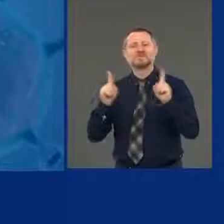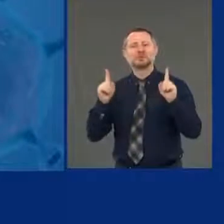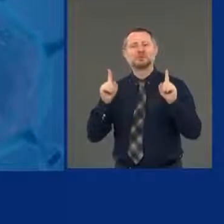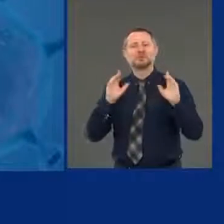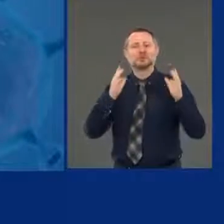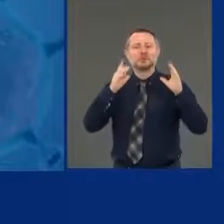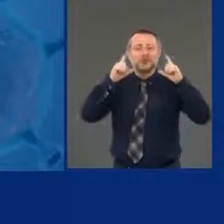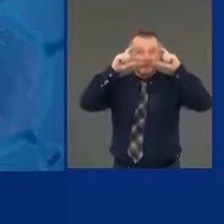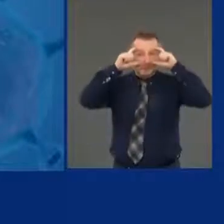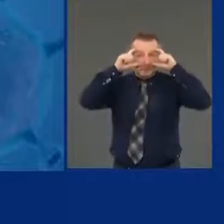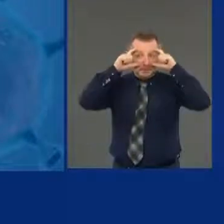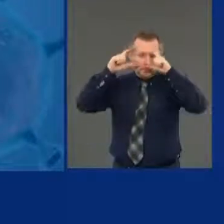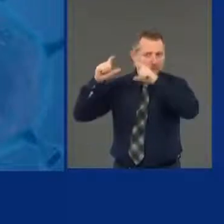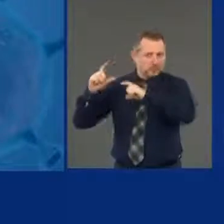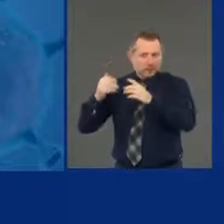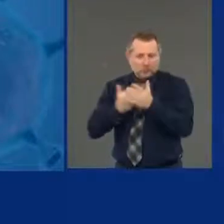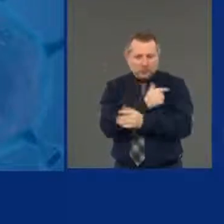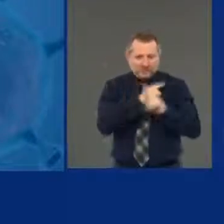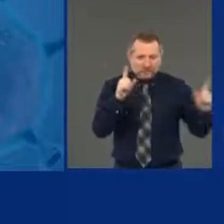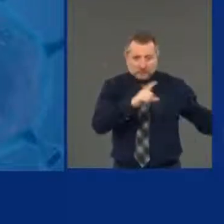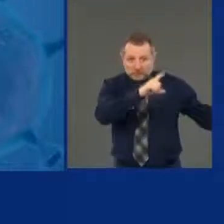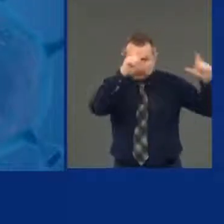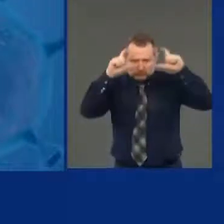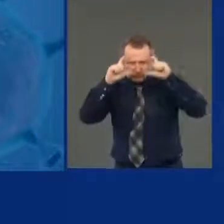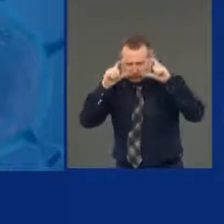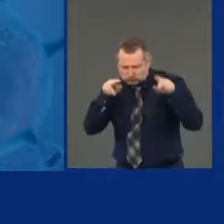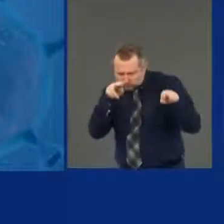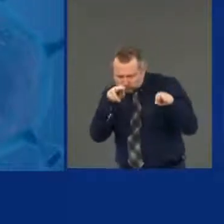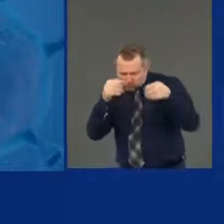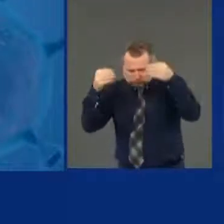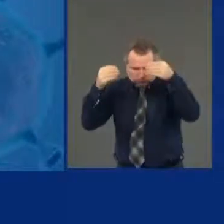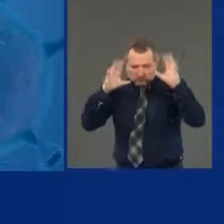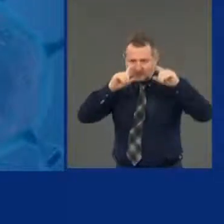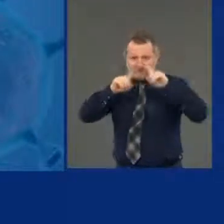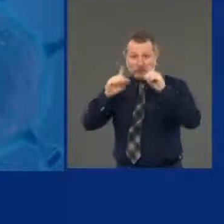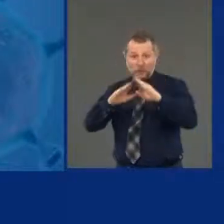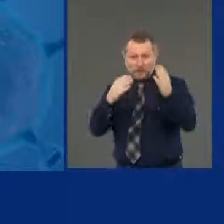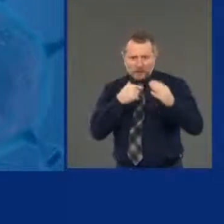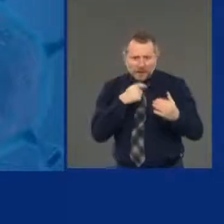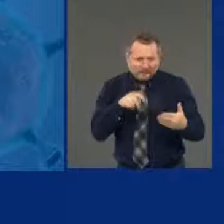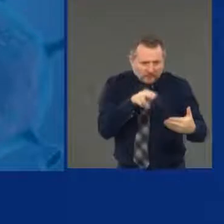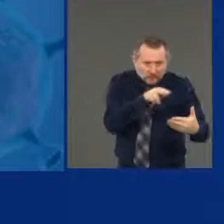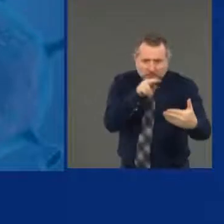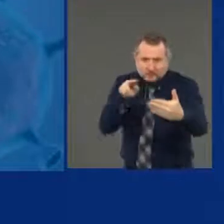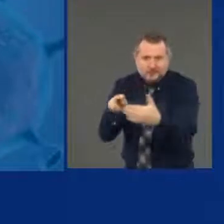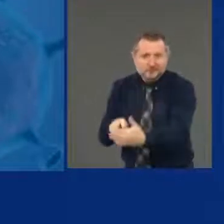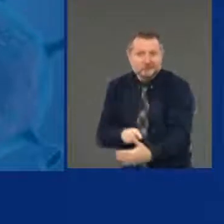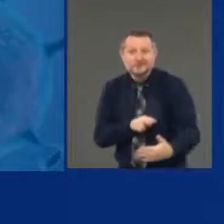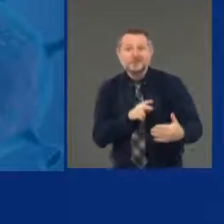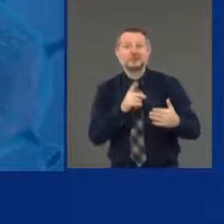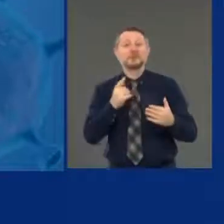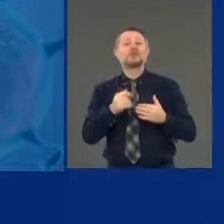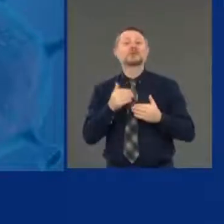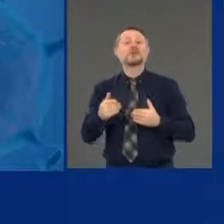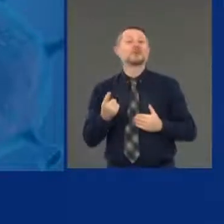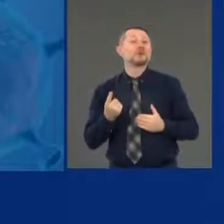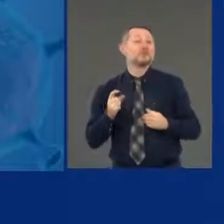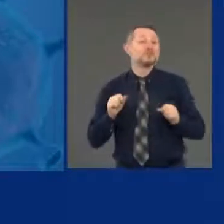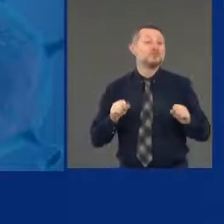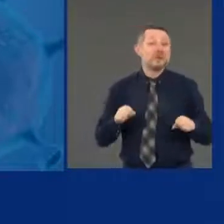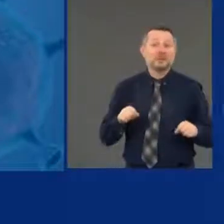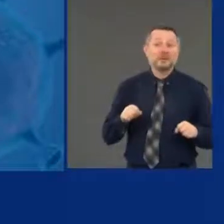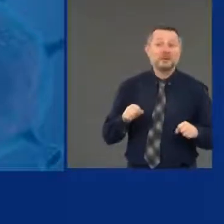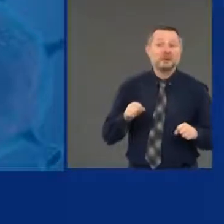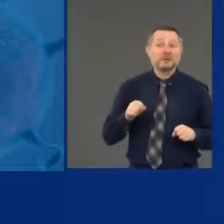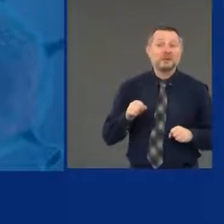We're all reopening. Everything is reopening. The question now is, could there be any spike in the